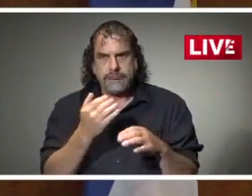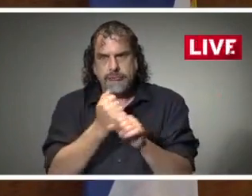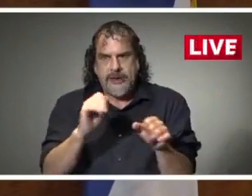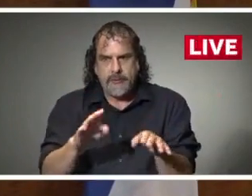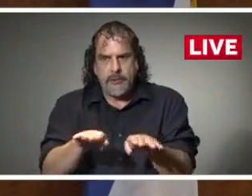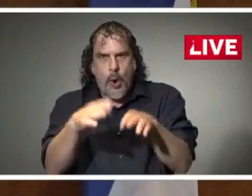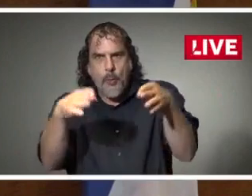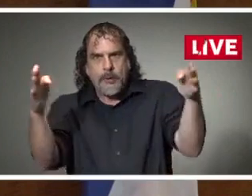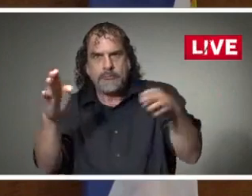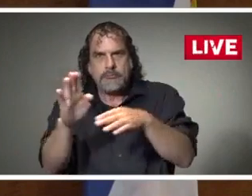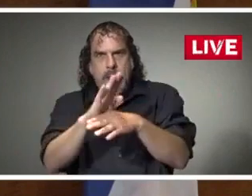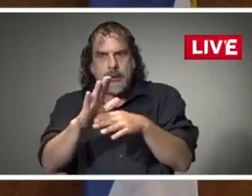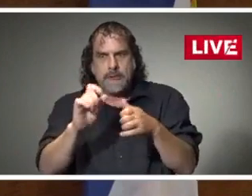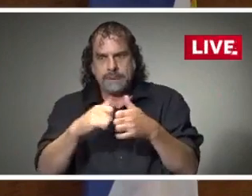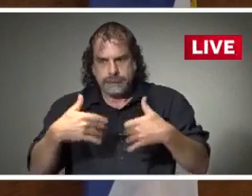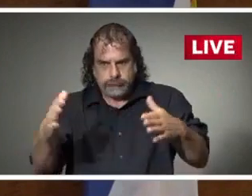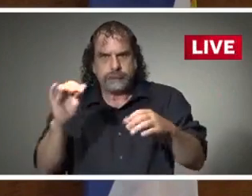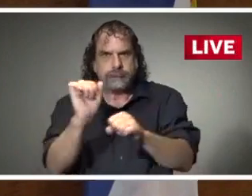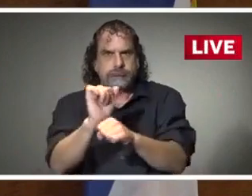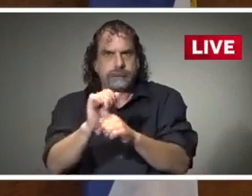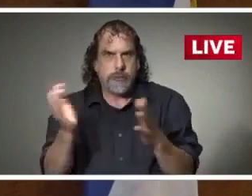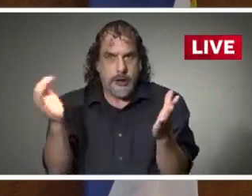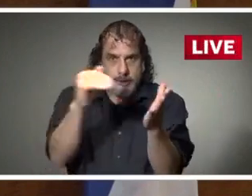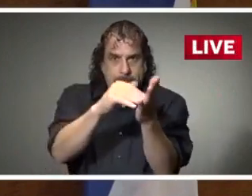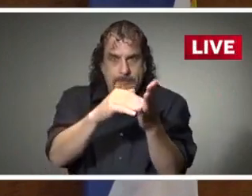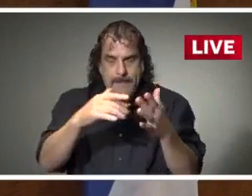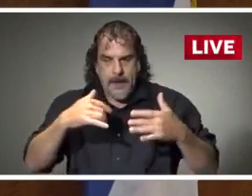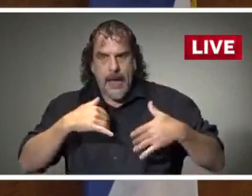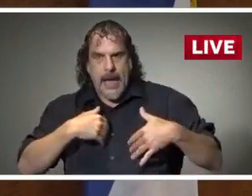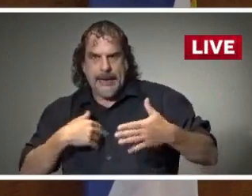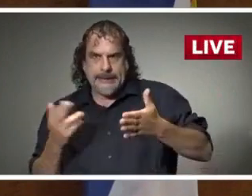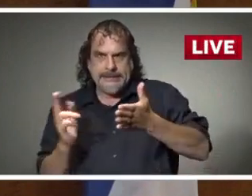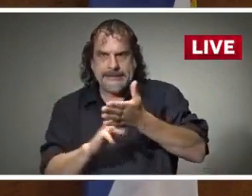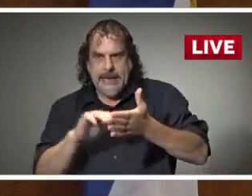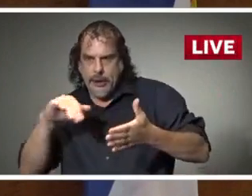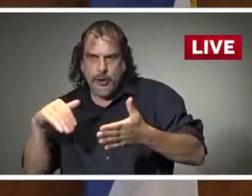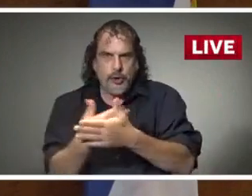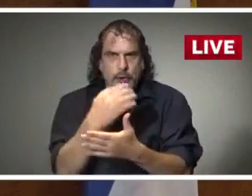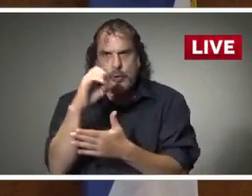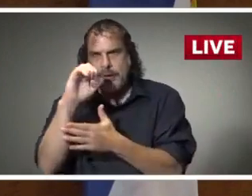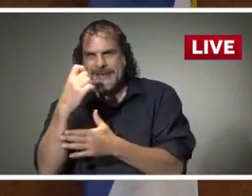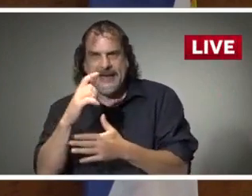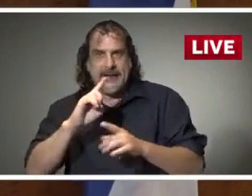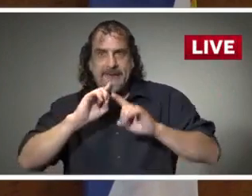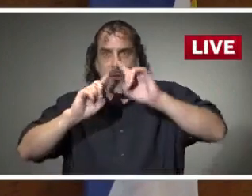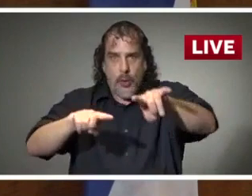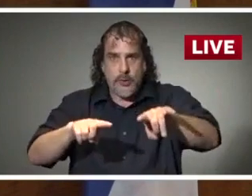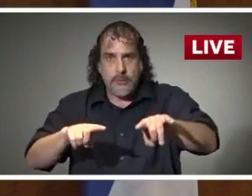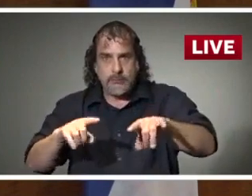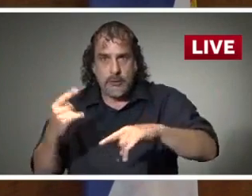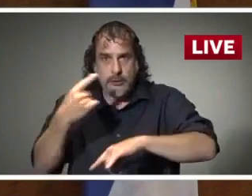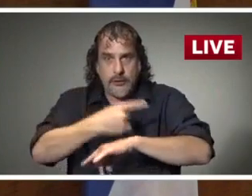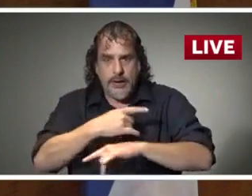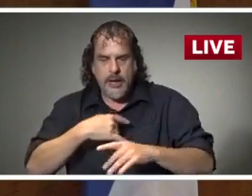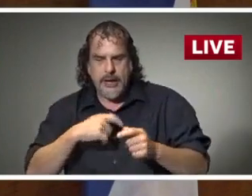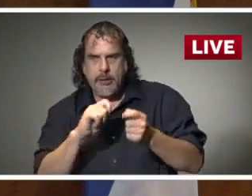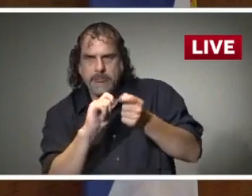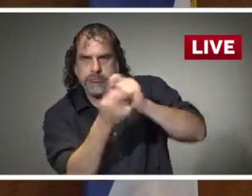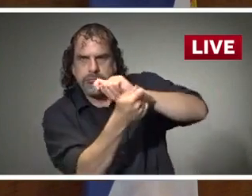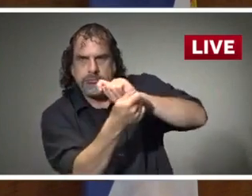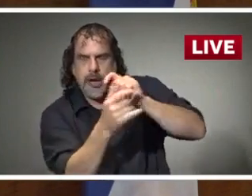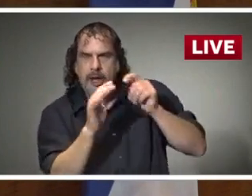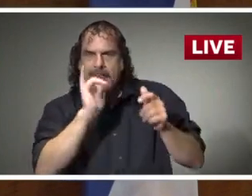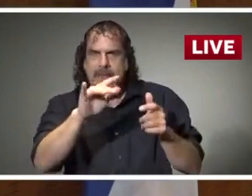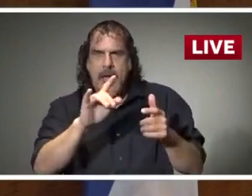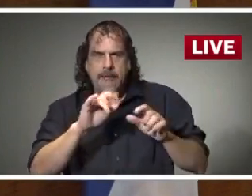return to work. To that end, I signed a new executive order today. It amends our current safer at home order.